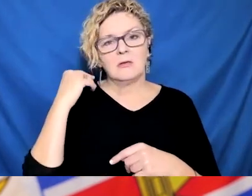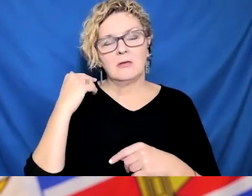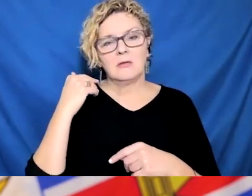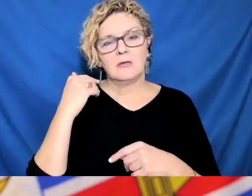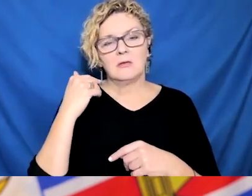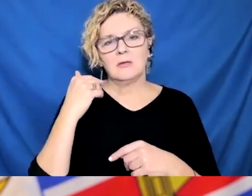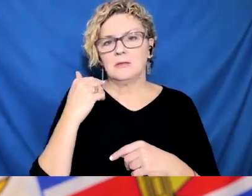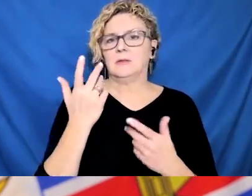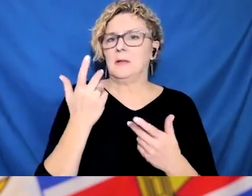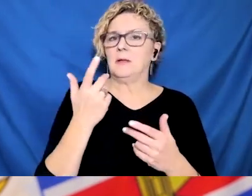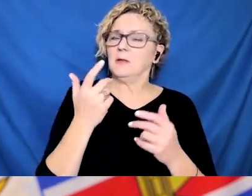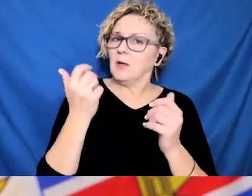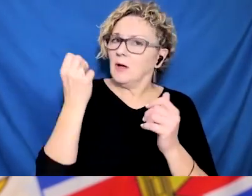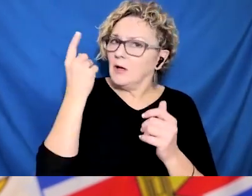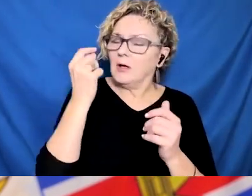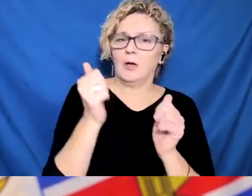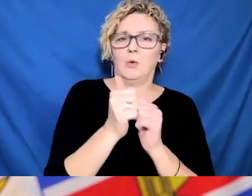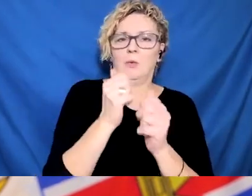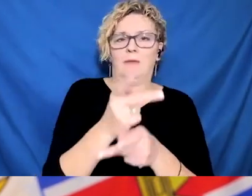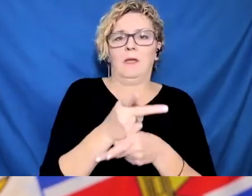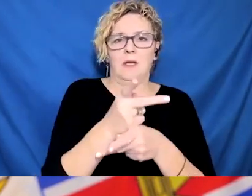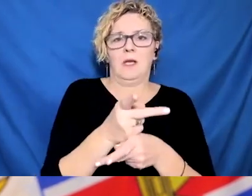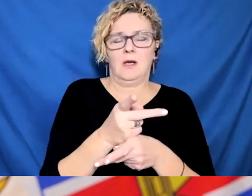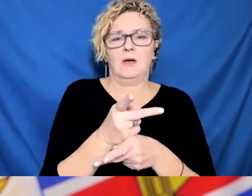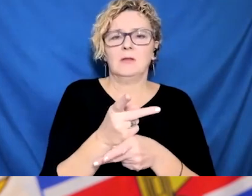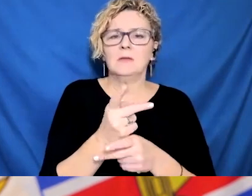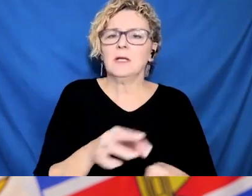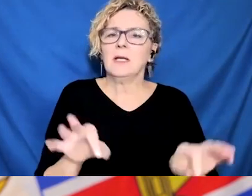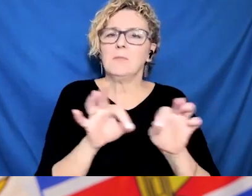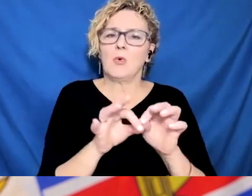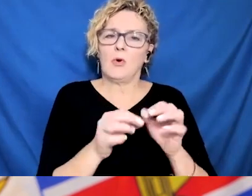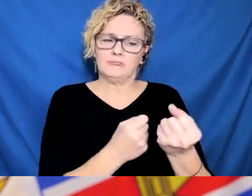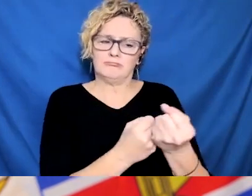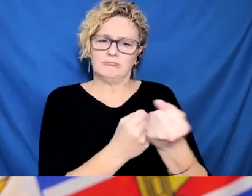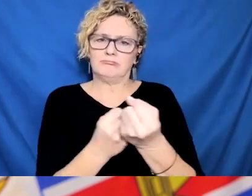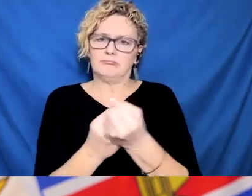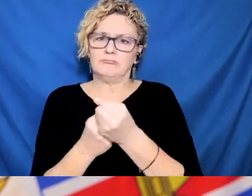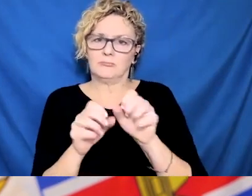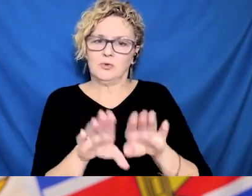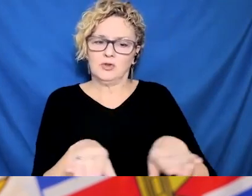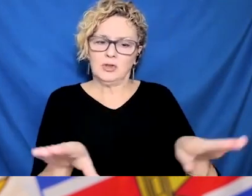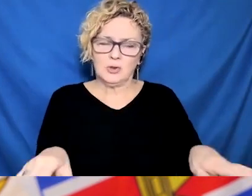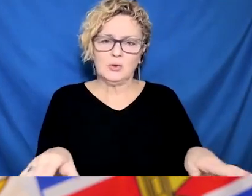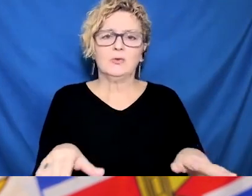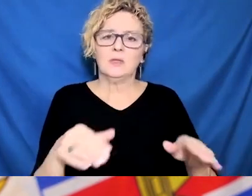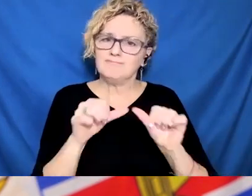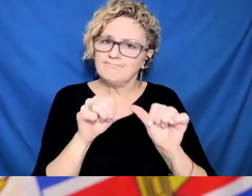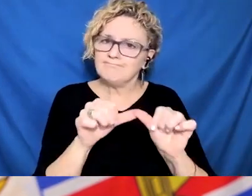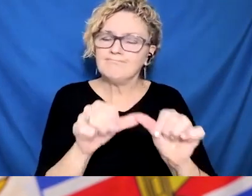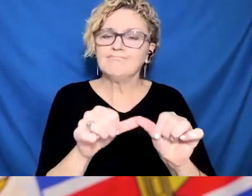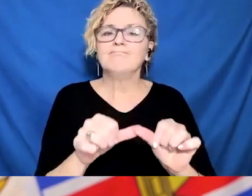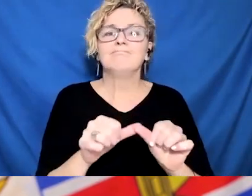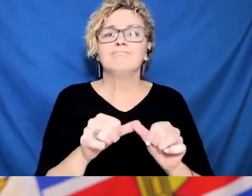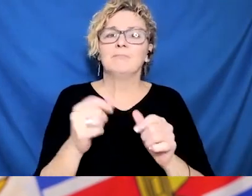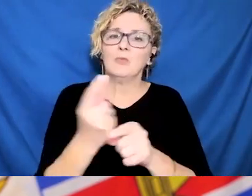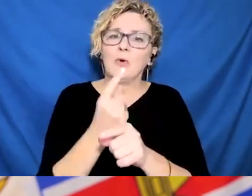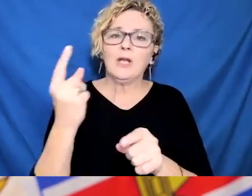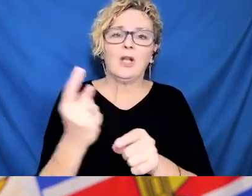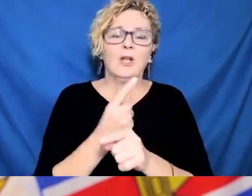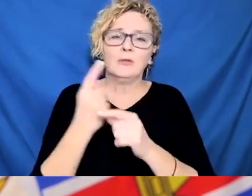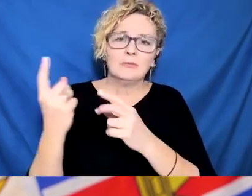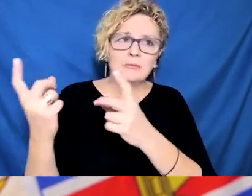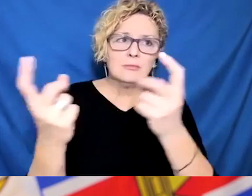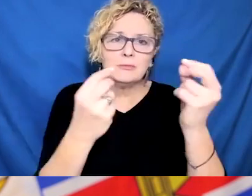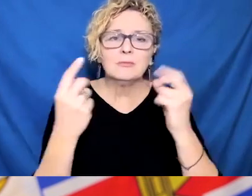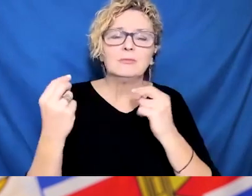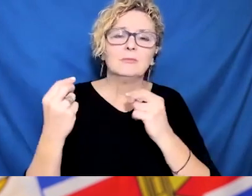strains of COVID-19. I have spoken many times over the last